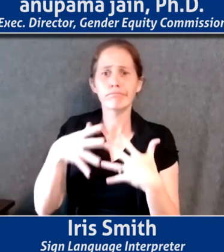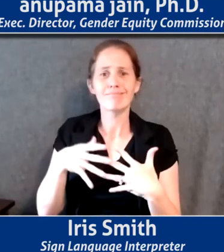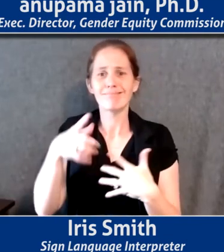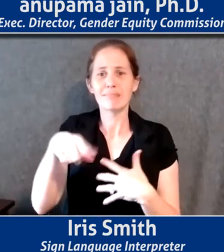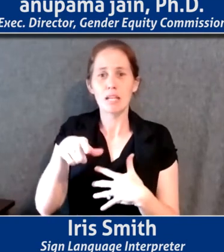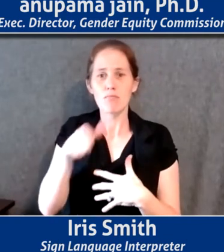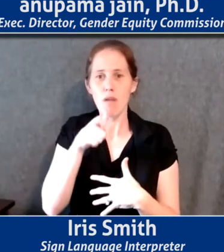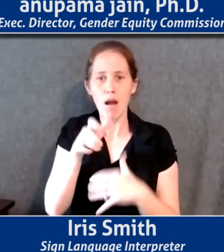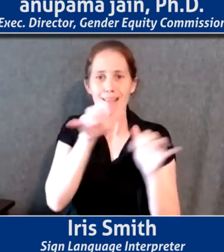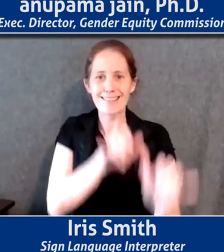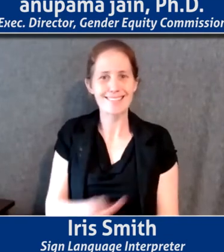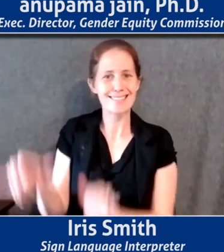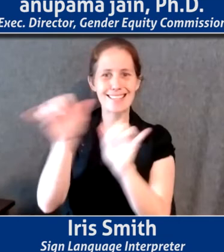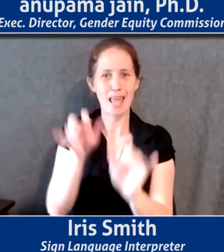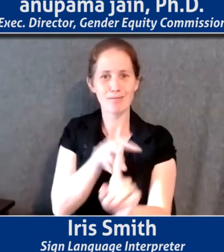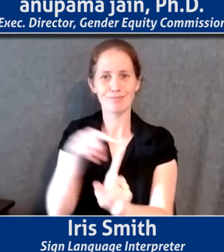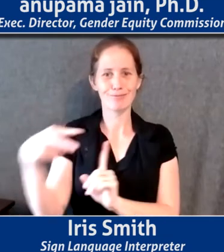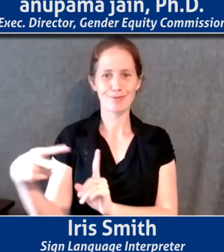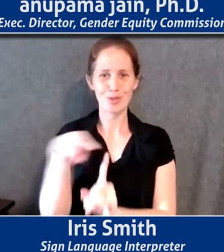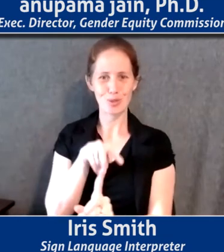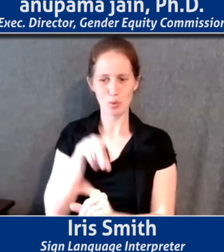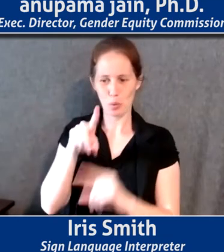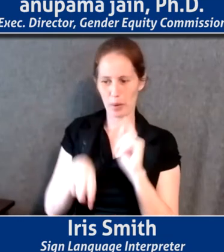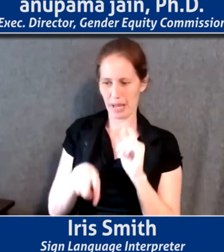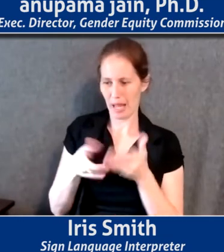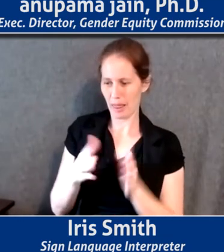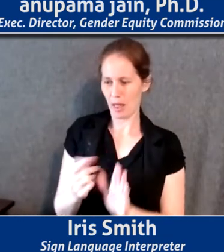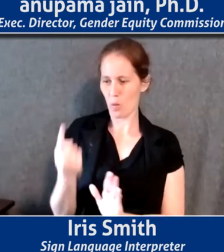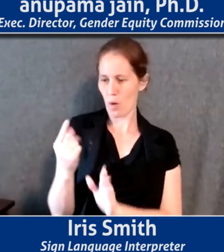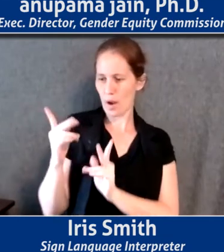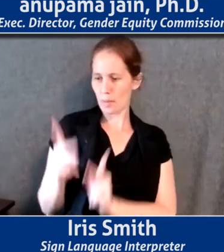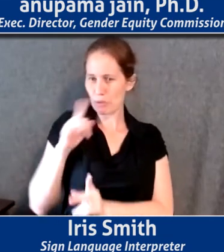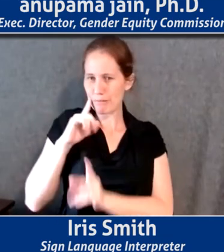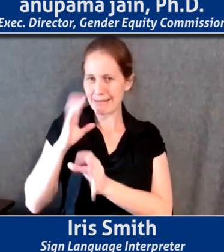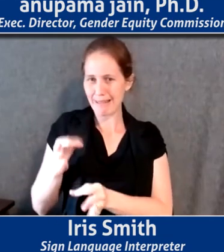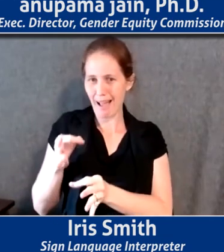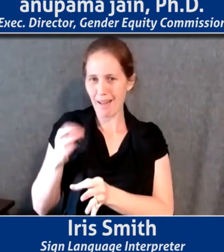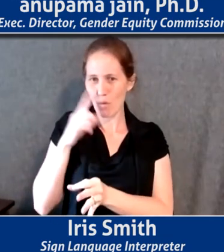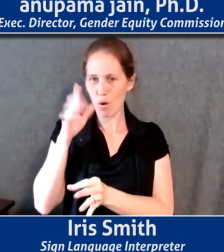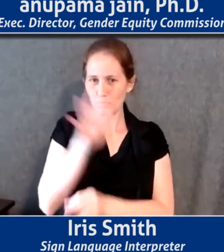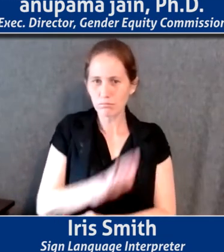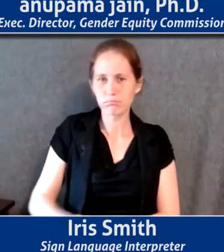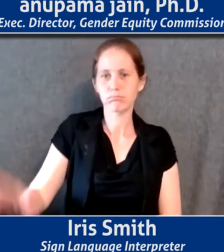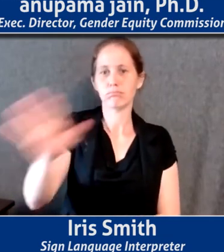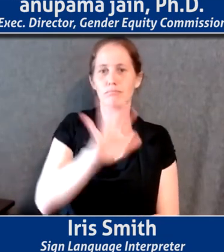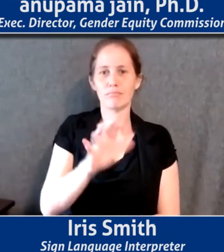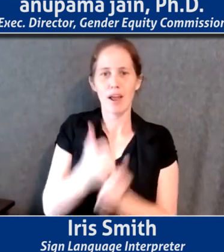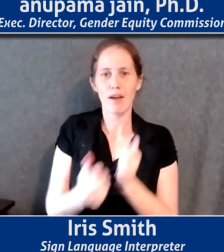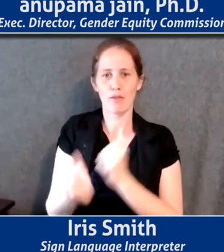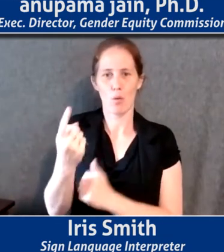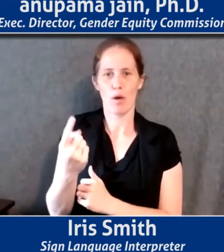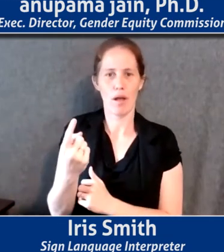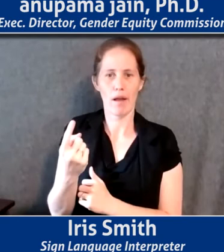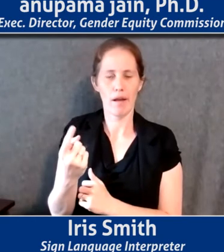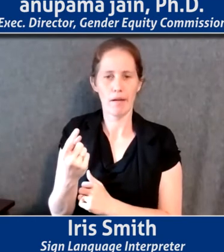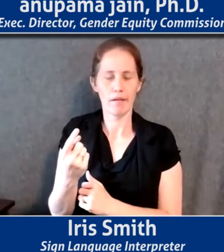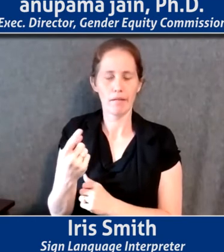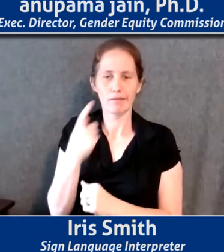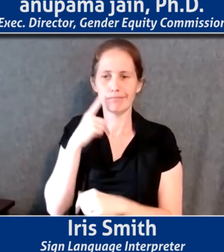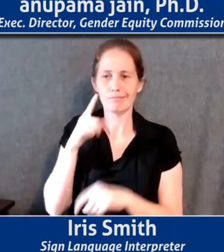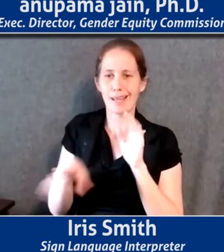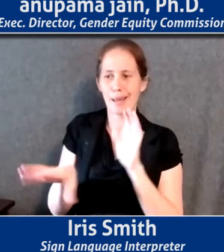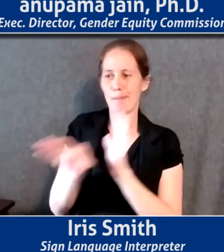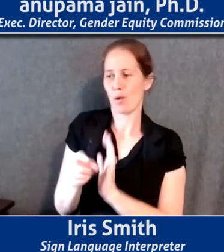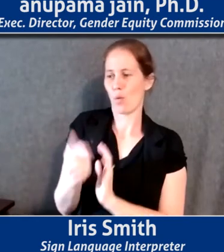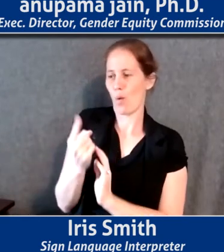views on things. So we can't let one person decide for, you know, tokenize one person to speak for an entire group.